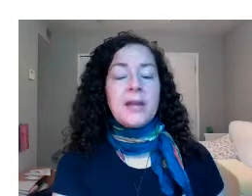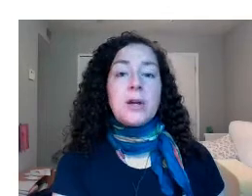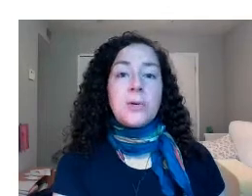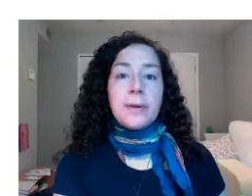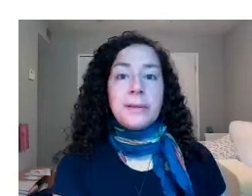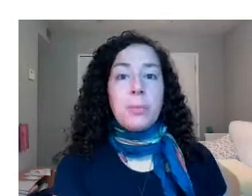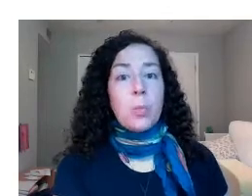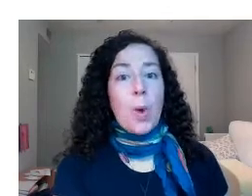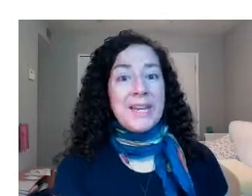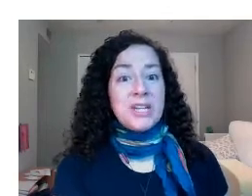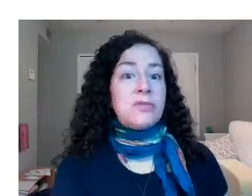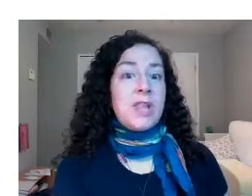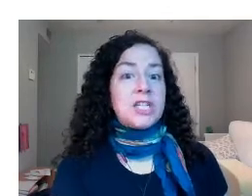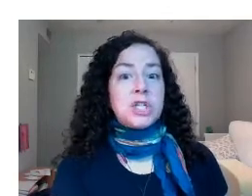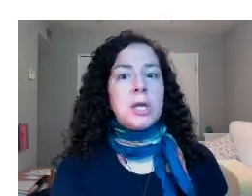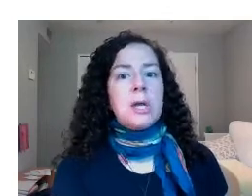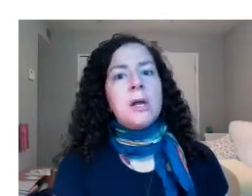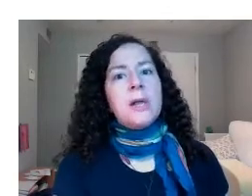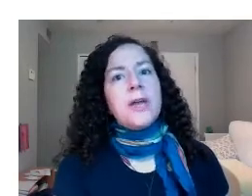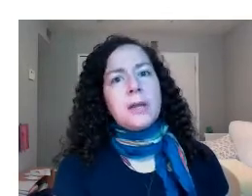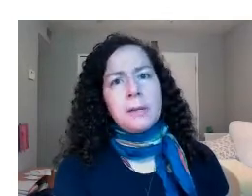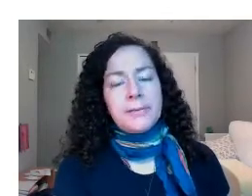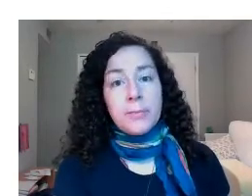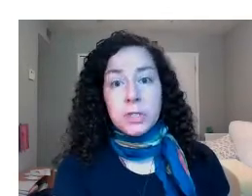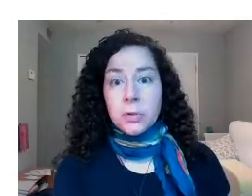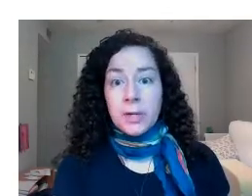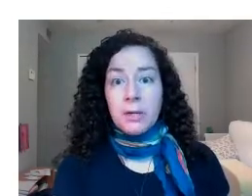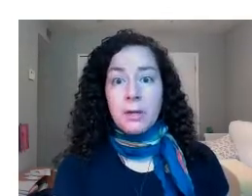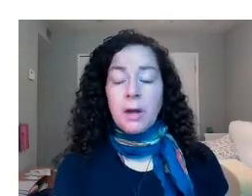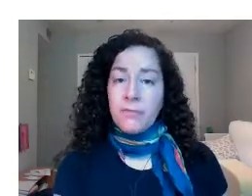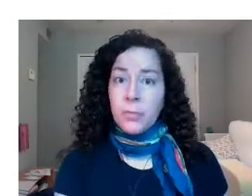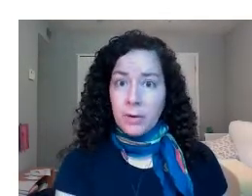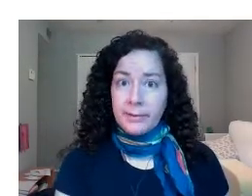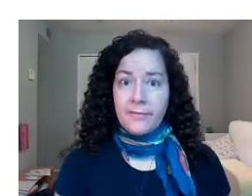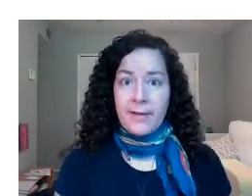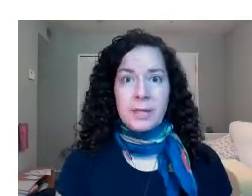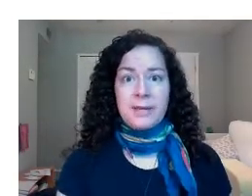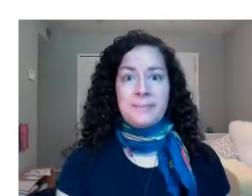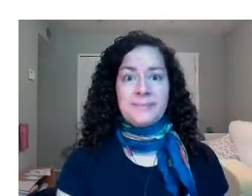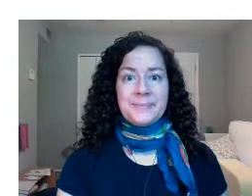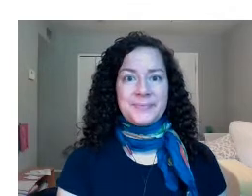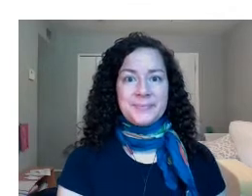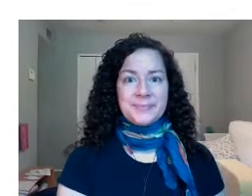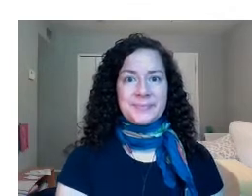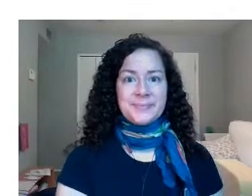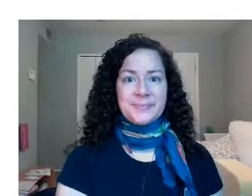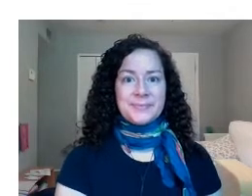and a crisp whitish flesh that comes from a tree of the rose family.